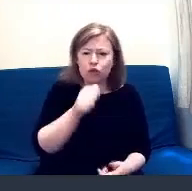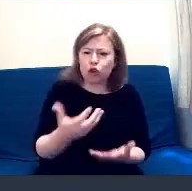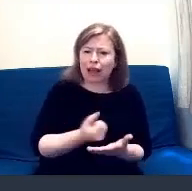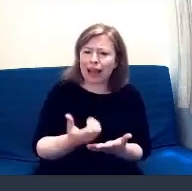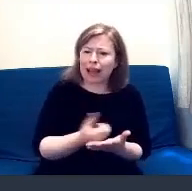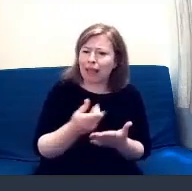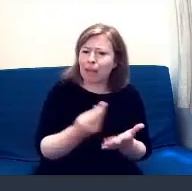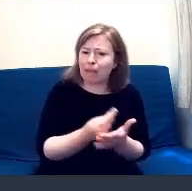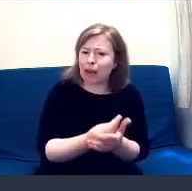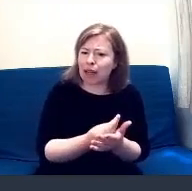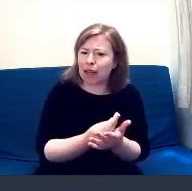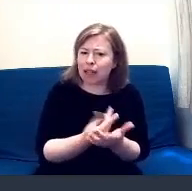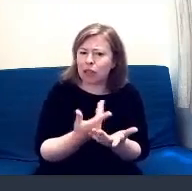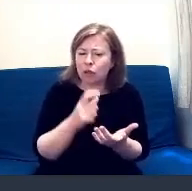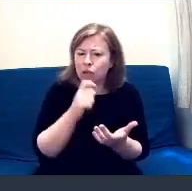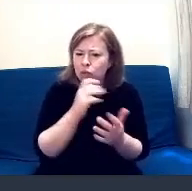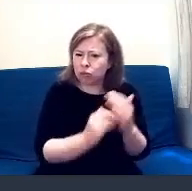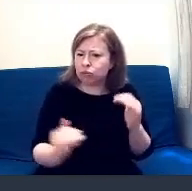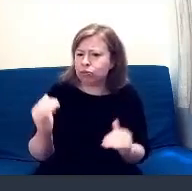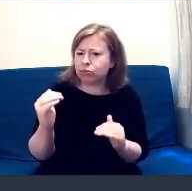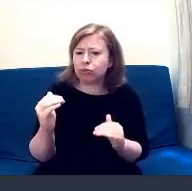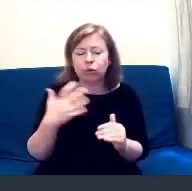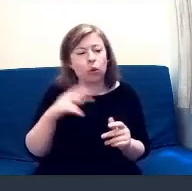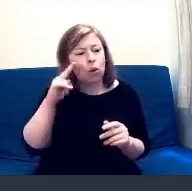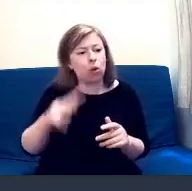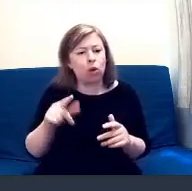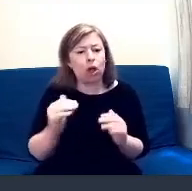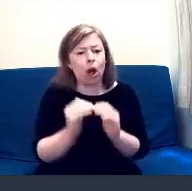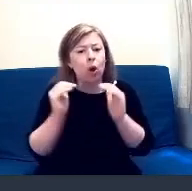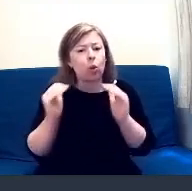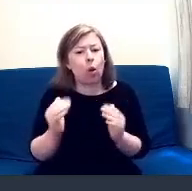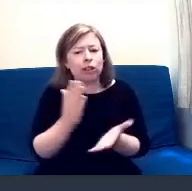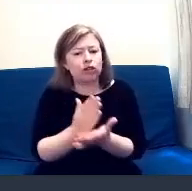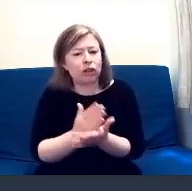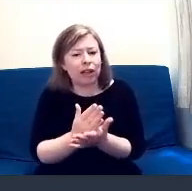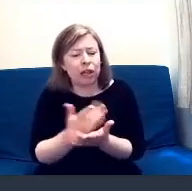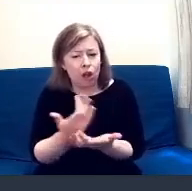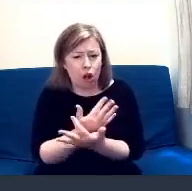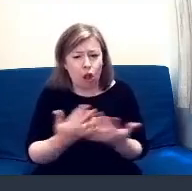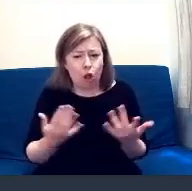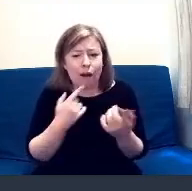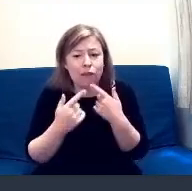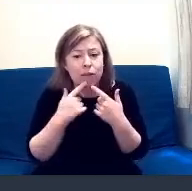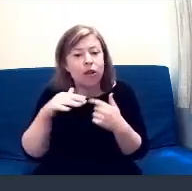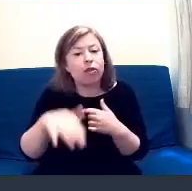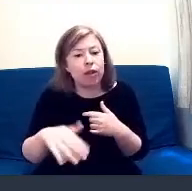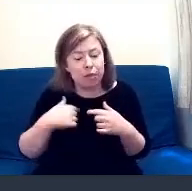can look at how that relates back to equality generally. And so far, there's a lot of information, but I am enjoying it.